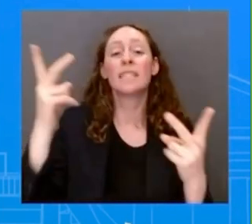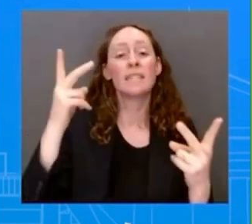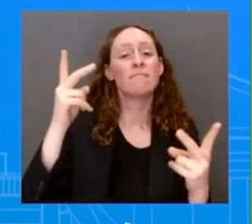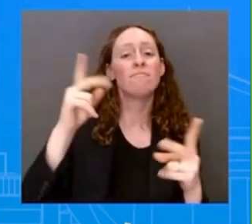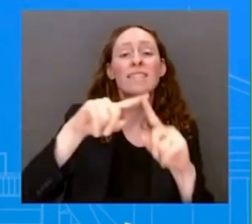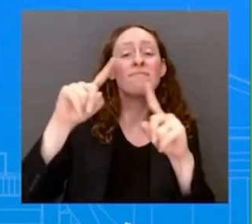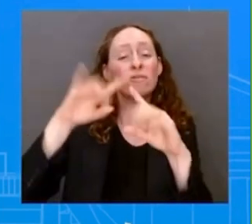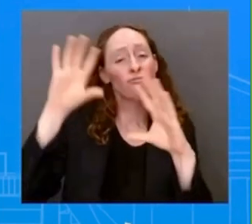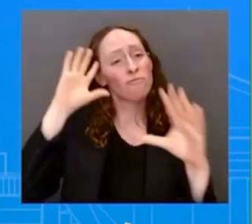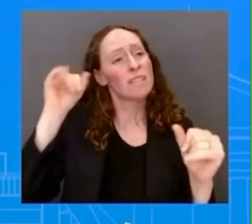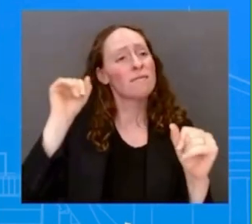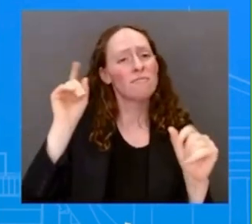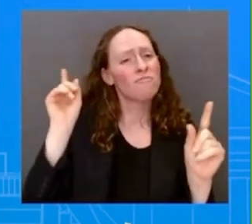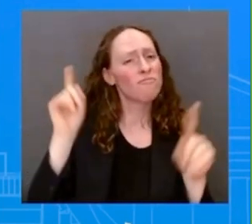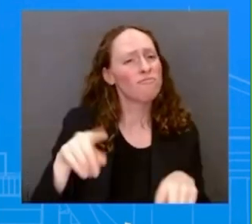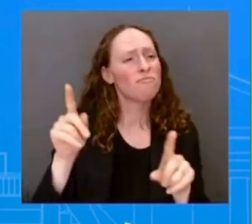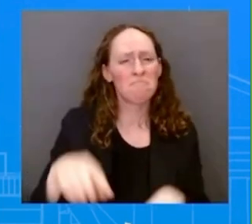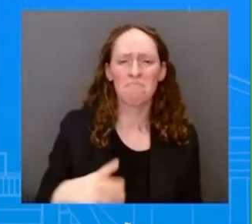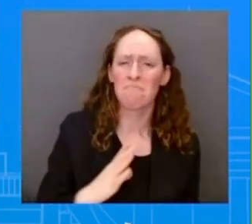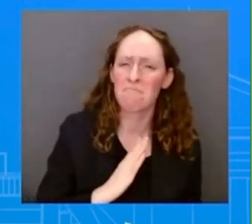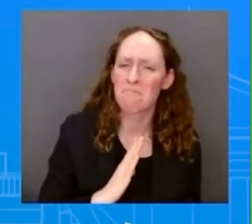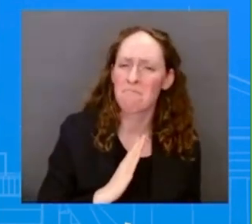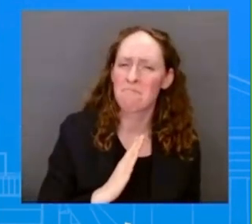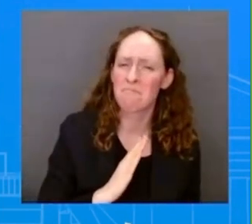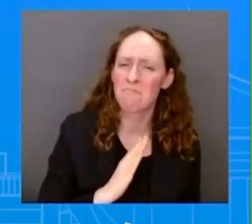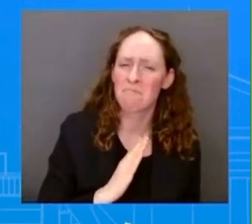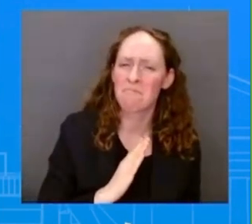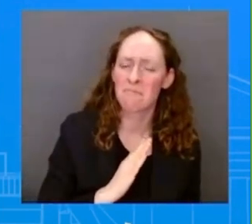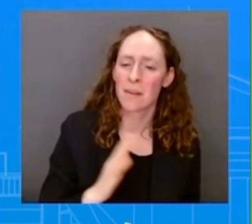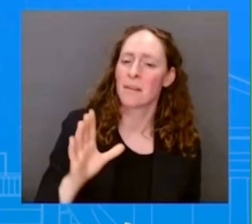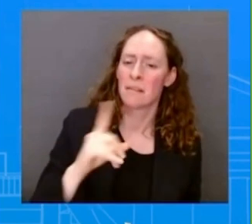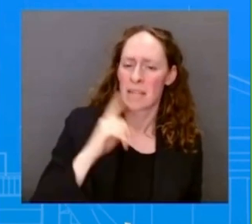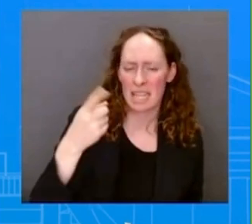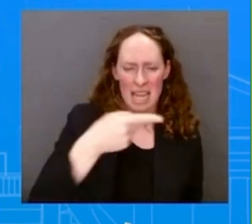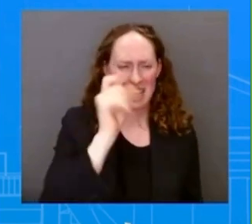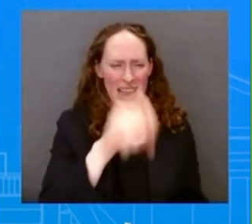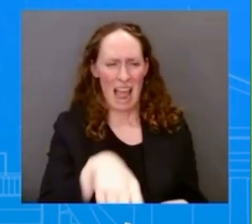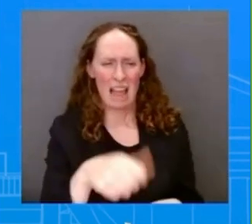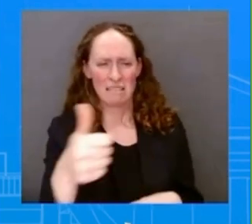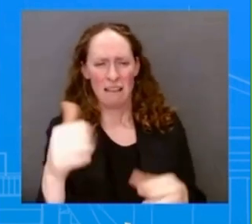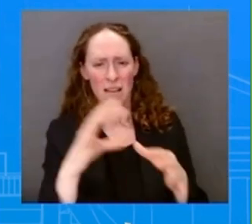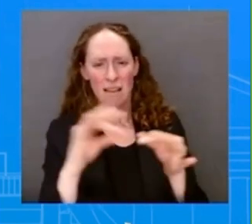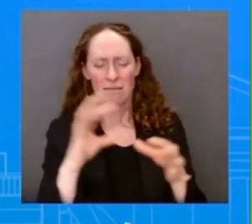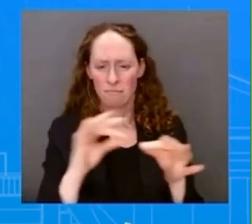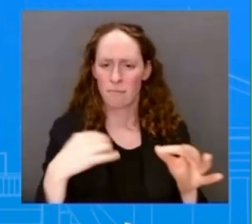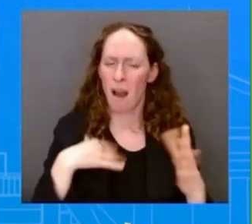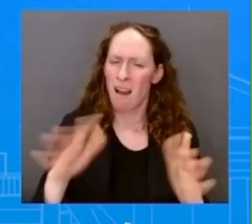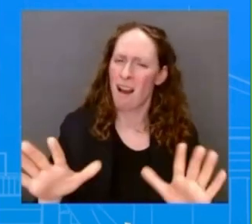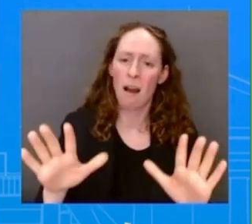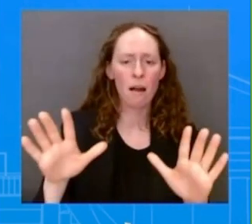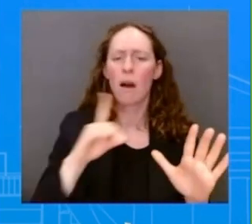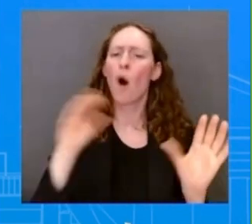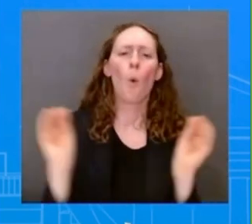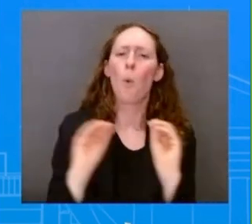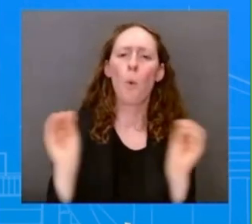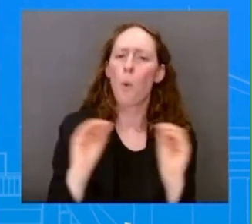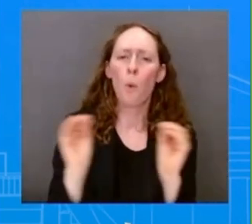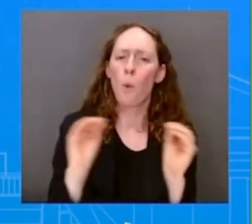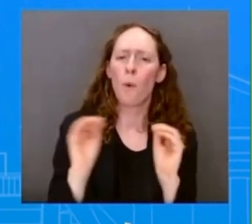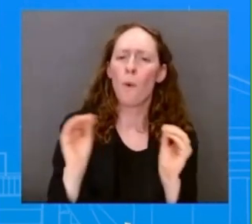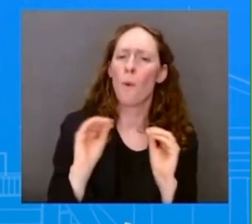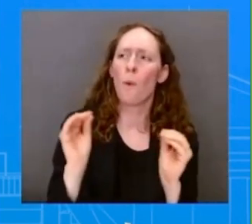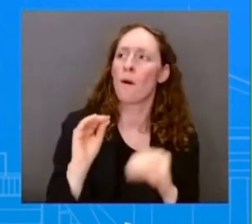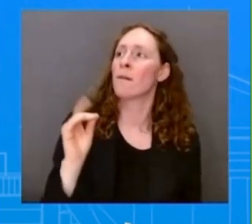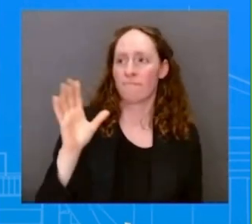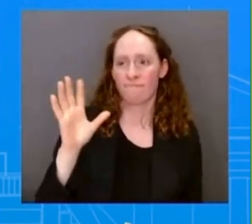Beijing speak for itself. But as I said quite clearly at the top, there's absolutely no reason for Beijing to react differently in this regard.